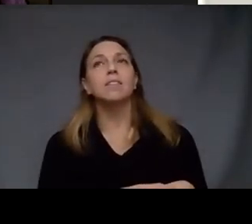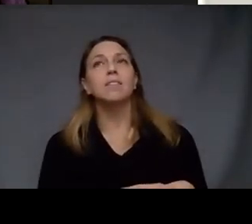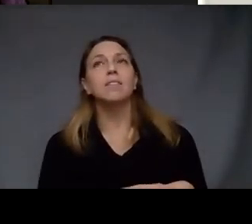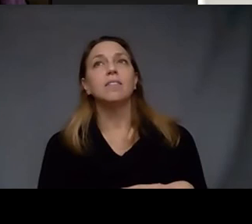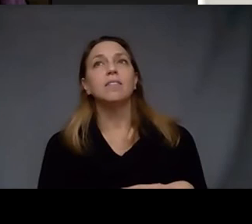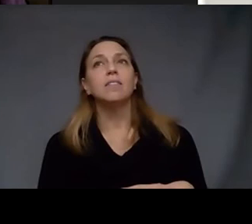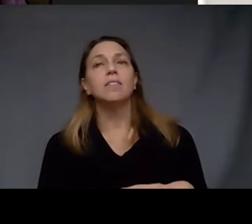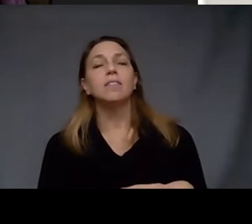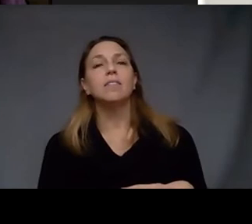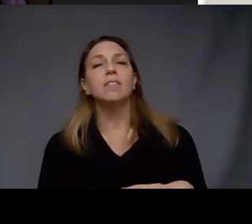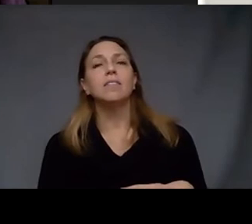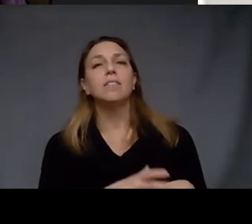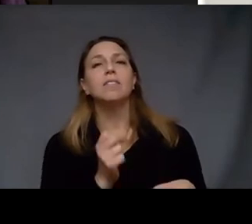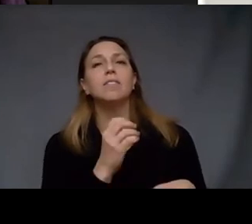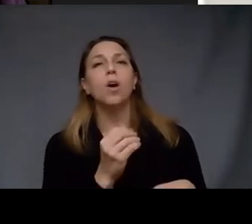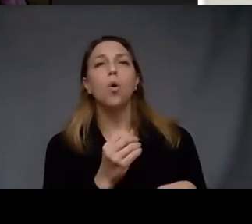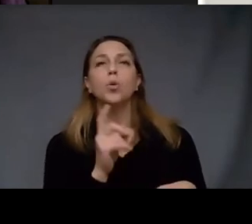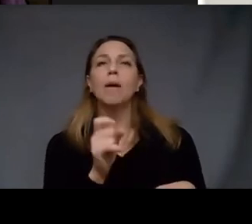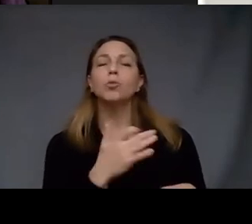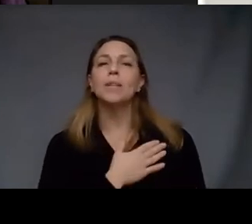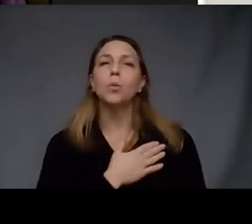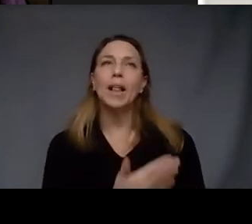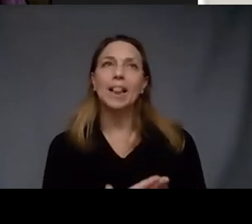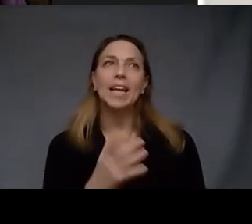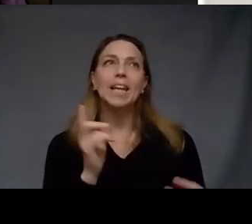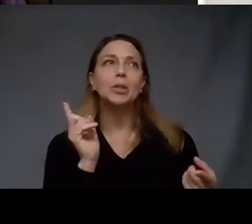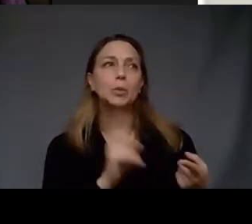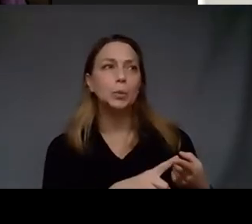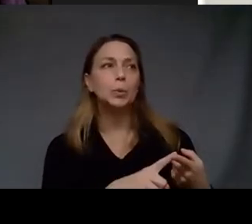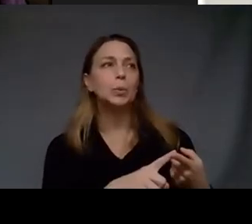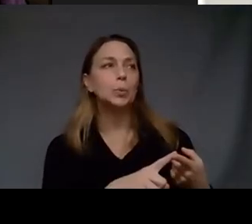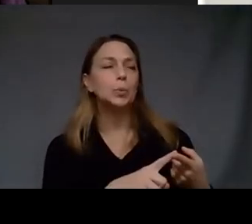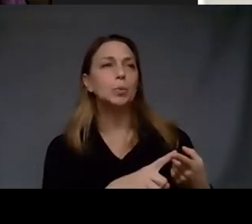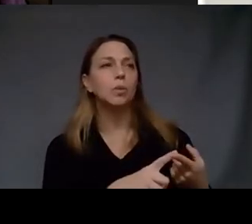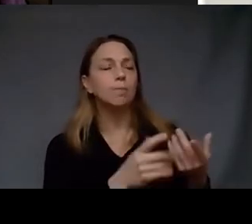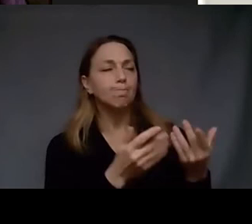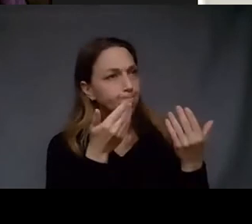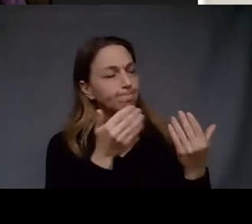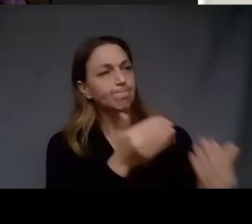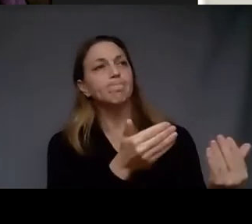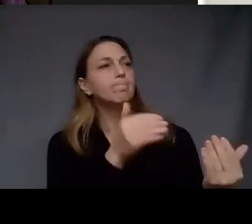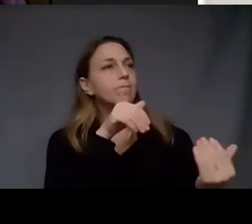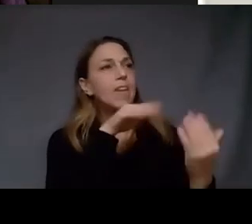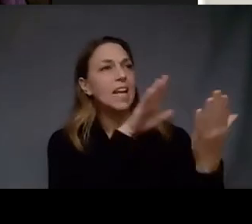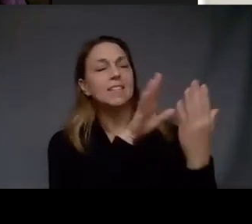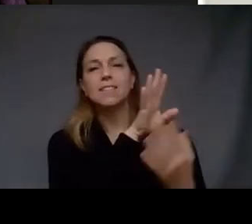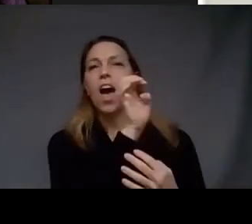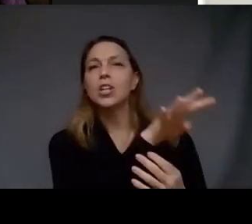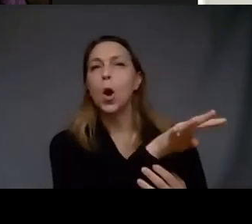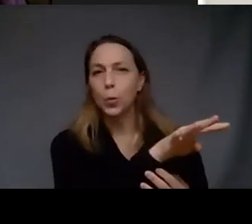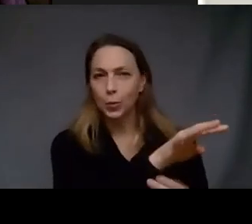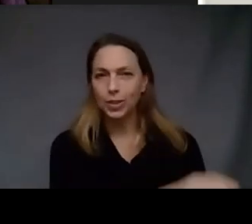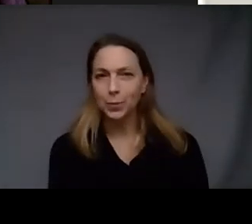being willing to step into the unknown and